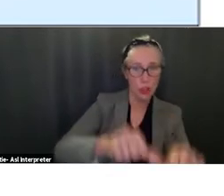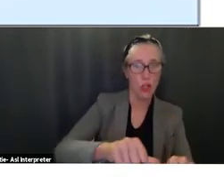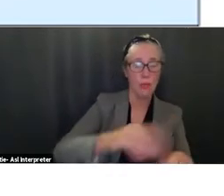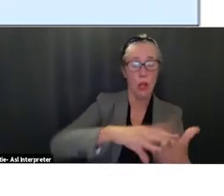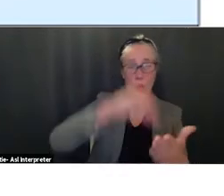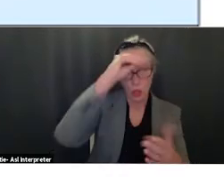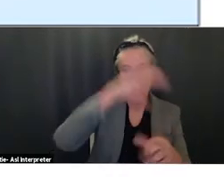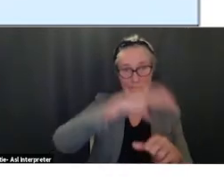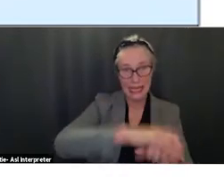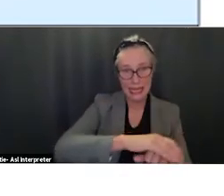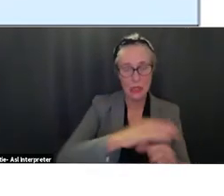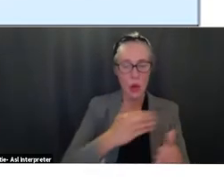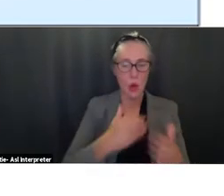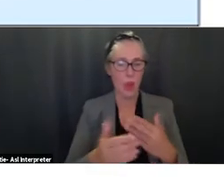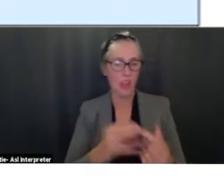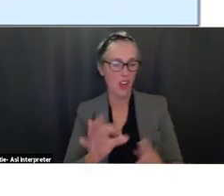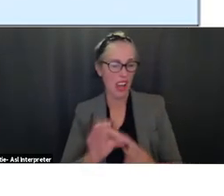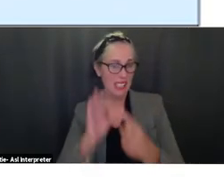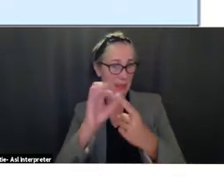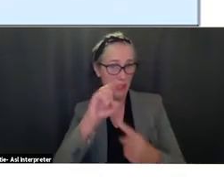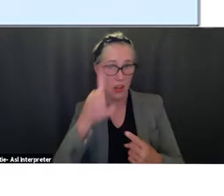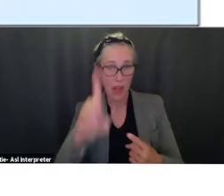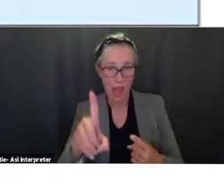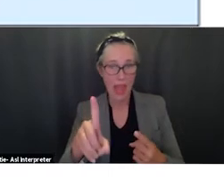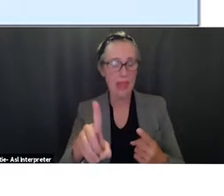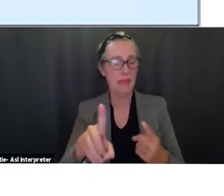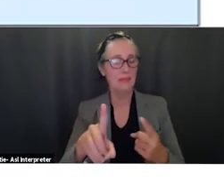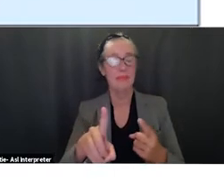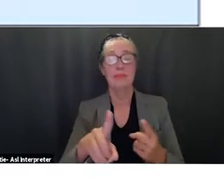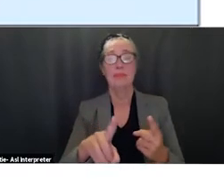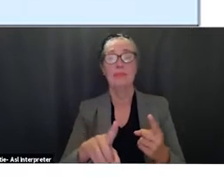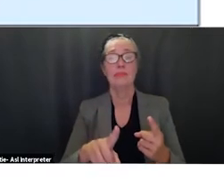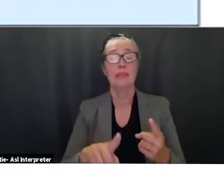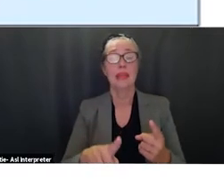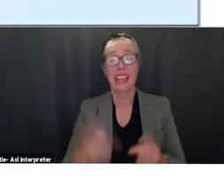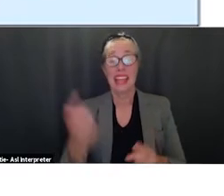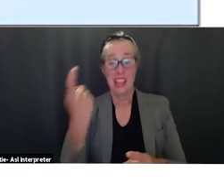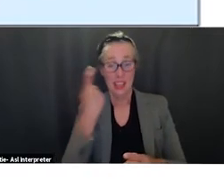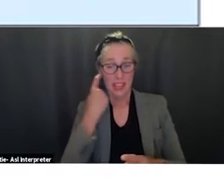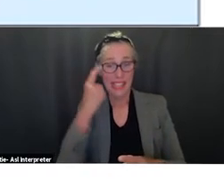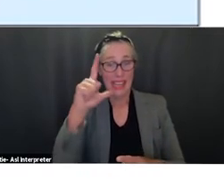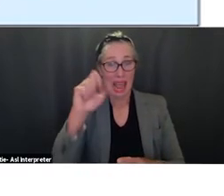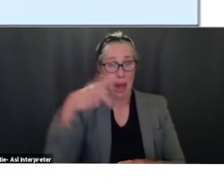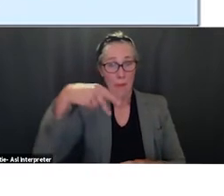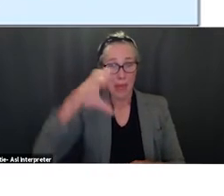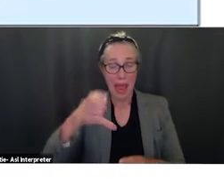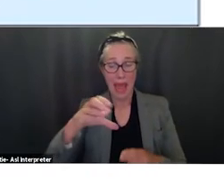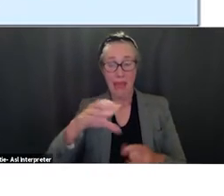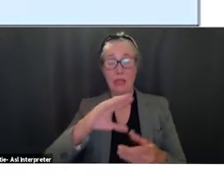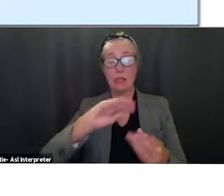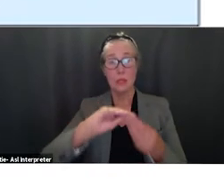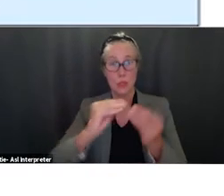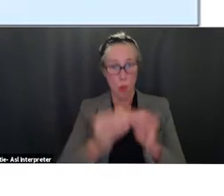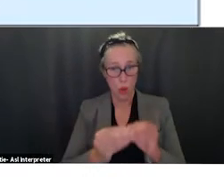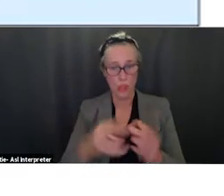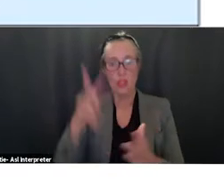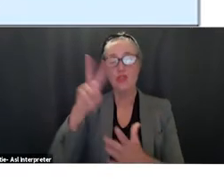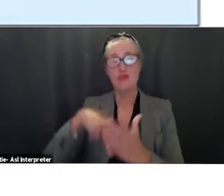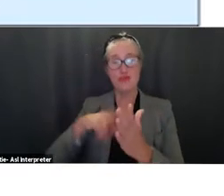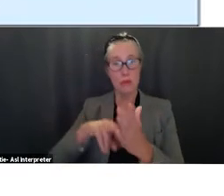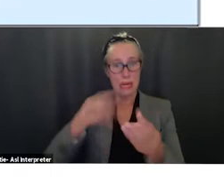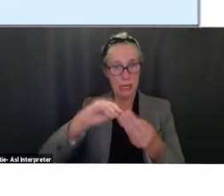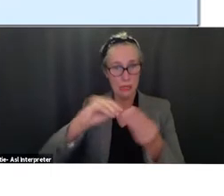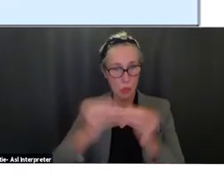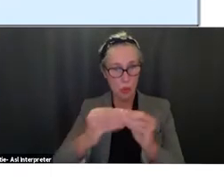they're qualified as a special ed student their latest elpac scores their latest reading scores and their grades which are